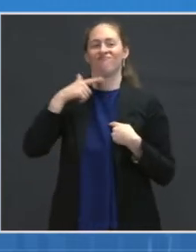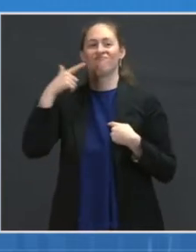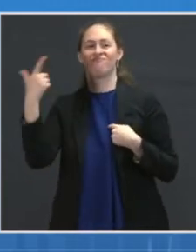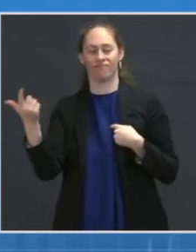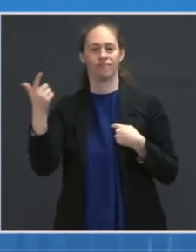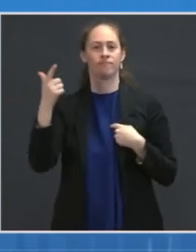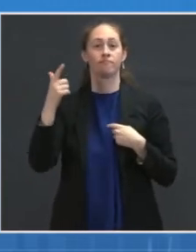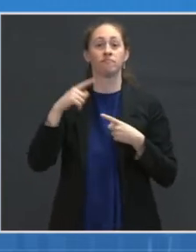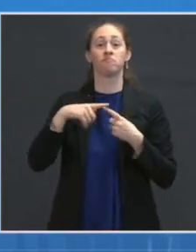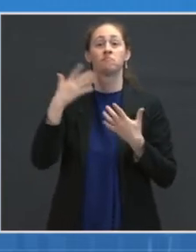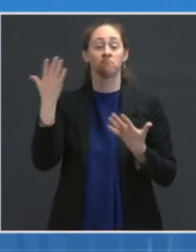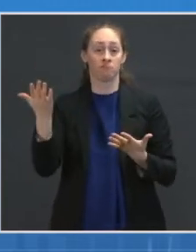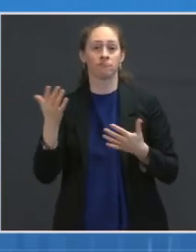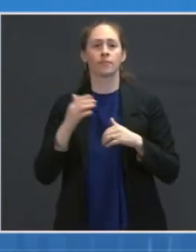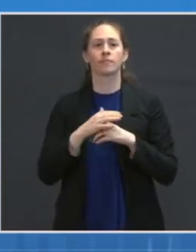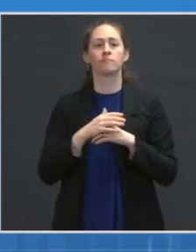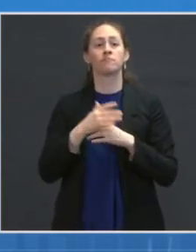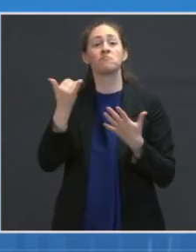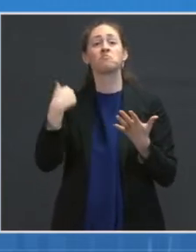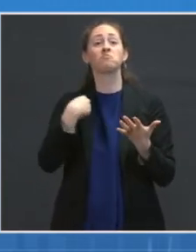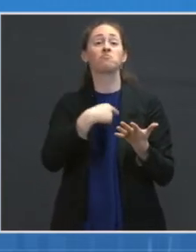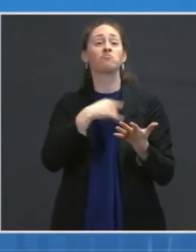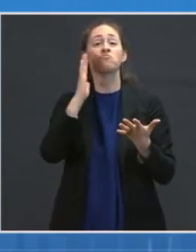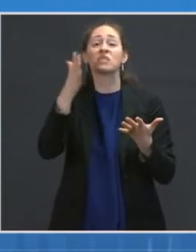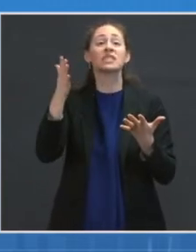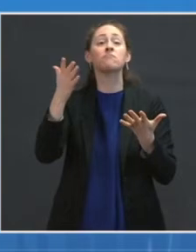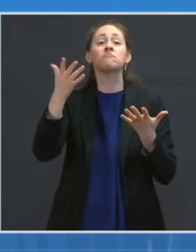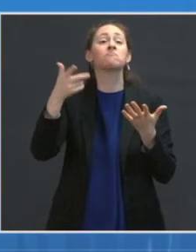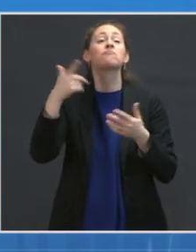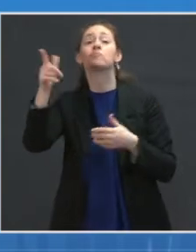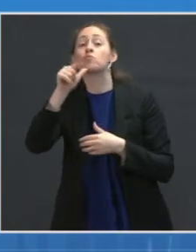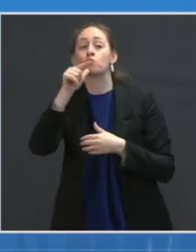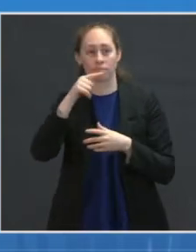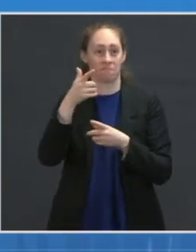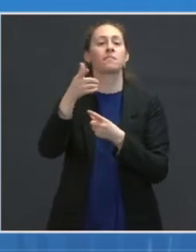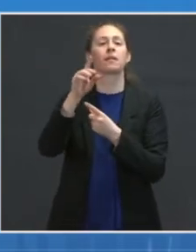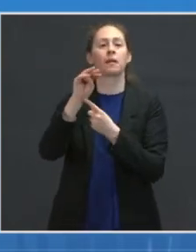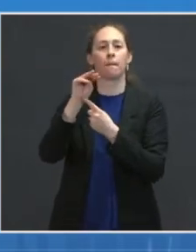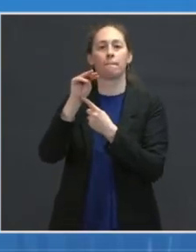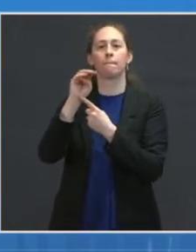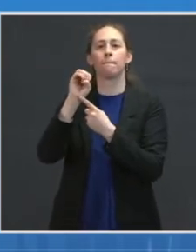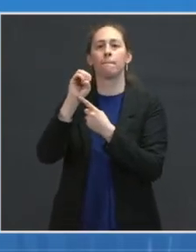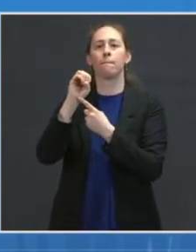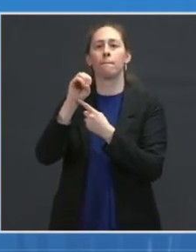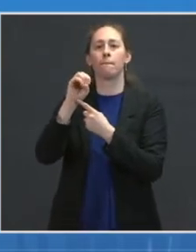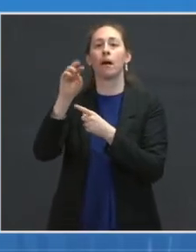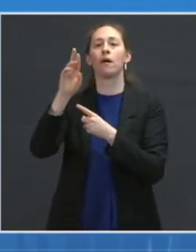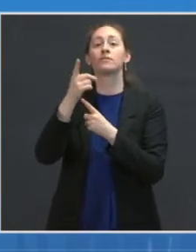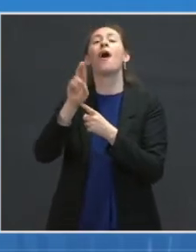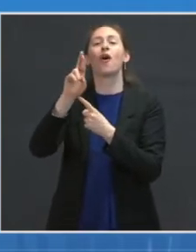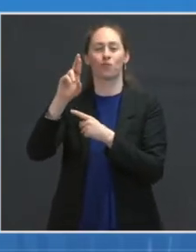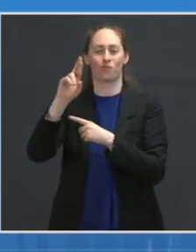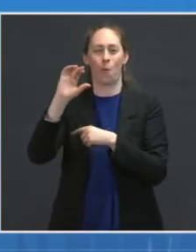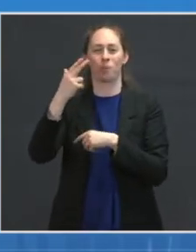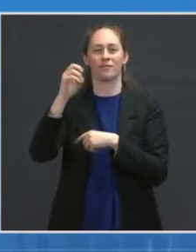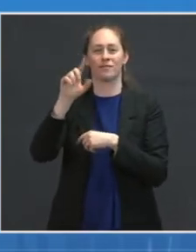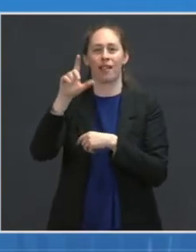Now, with that, I will turn it over to Dr. Walensky to overview the state of the pandemic and public health. Dr. Walensky.